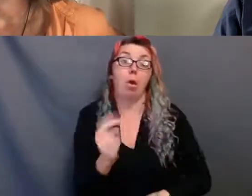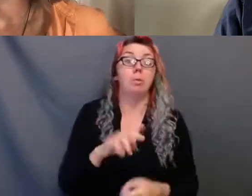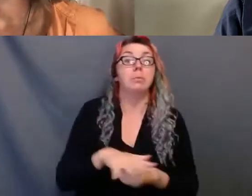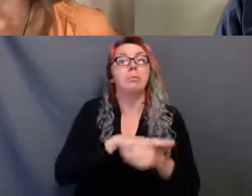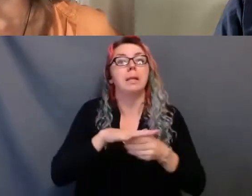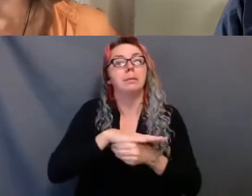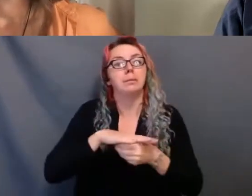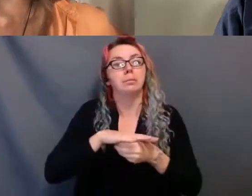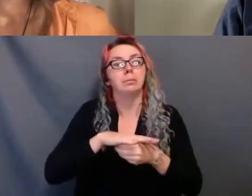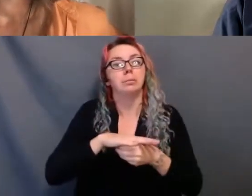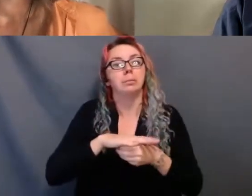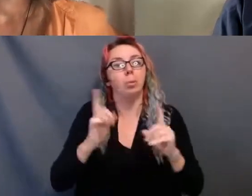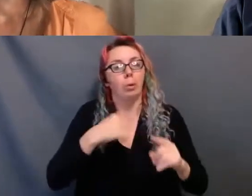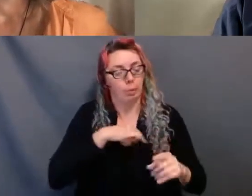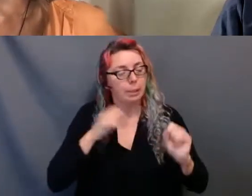work.